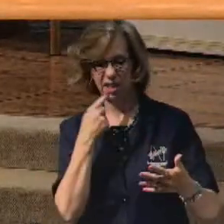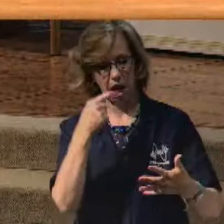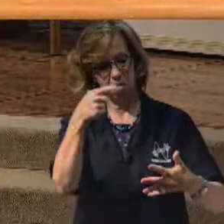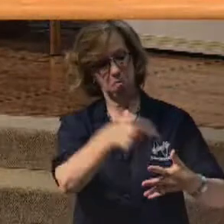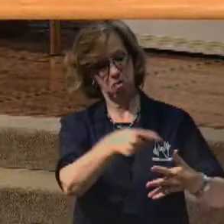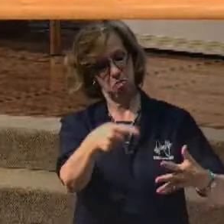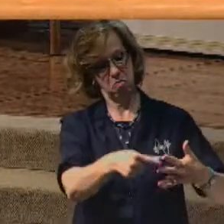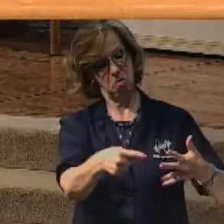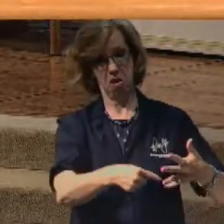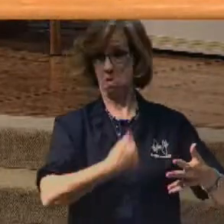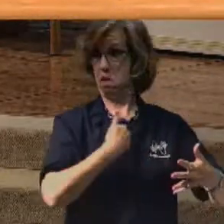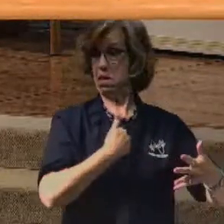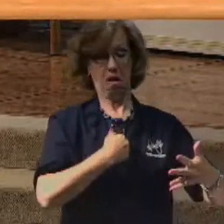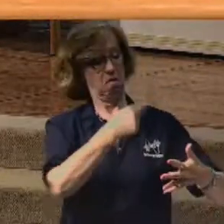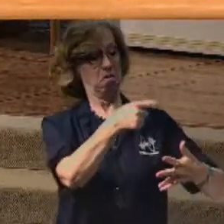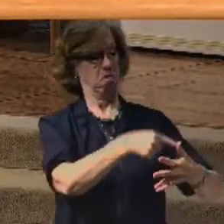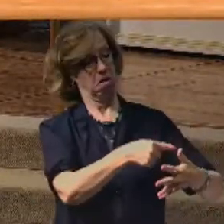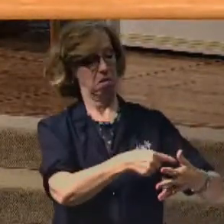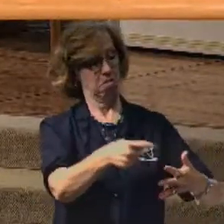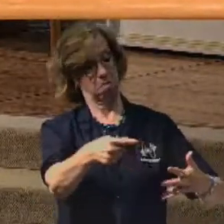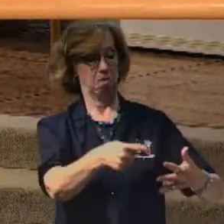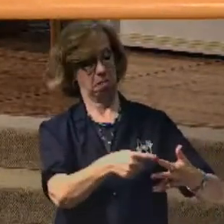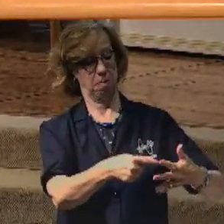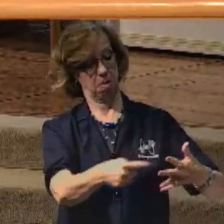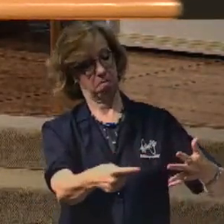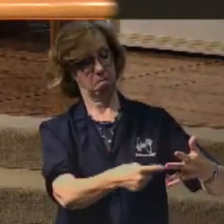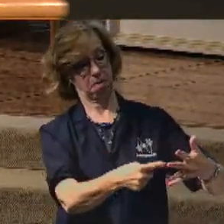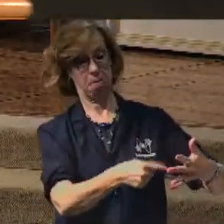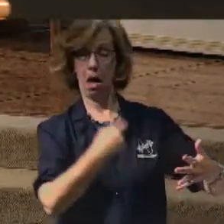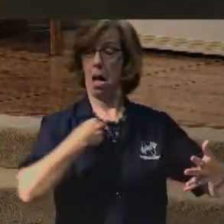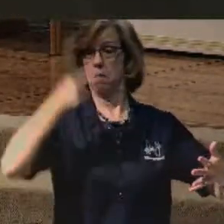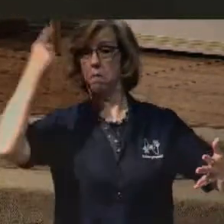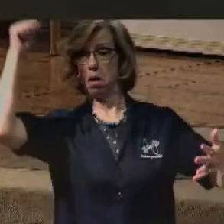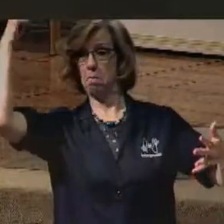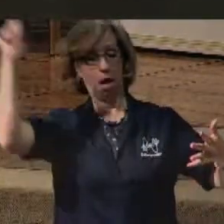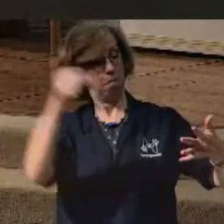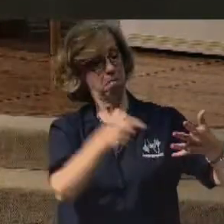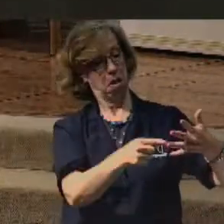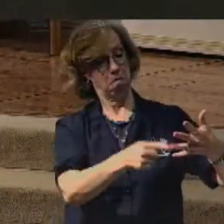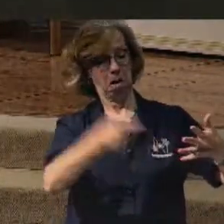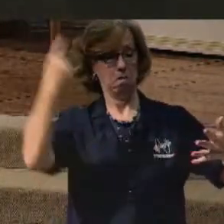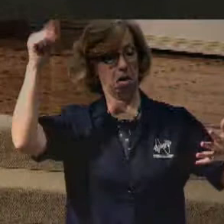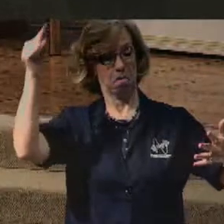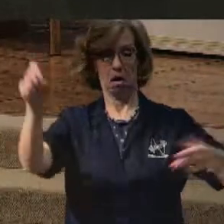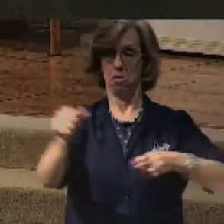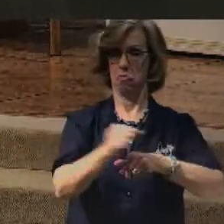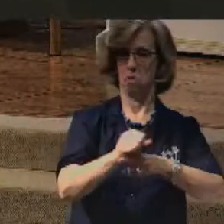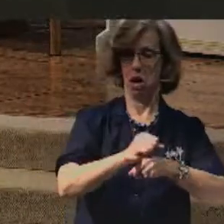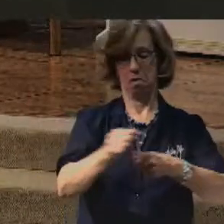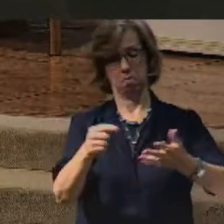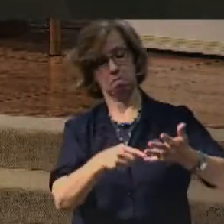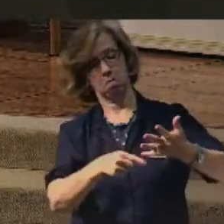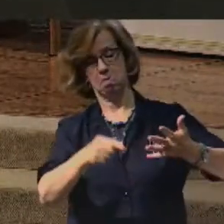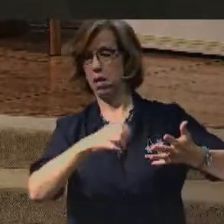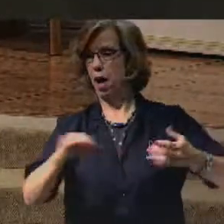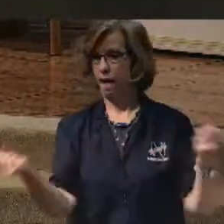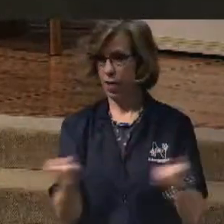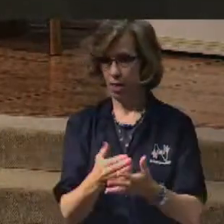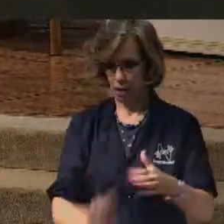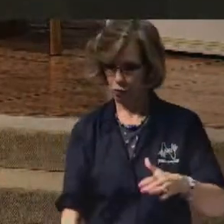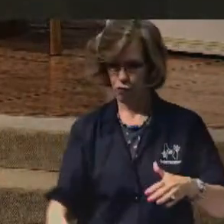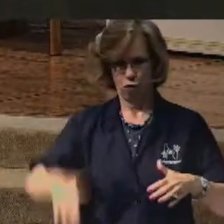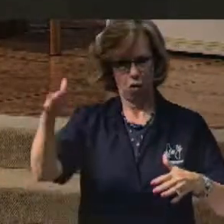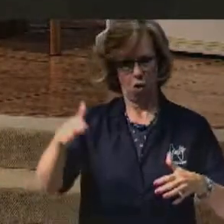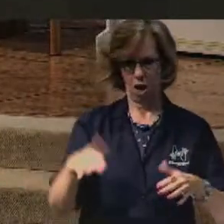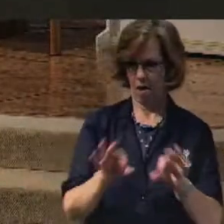list. He said, I'm a Pharisee of the Pharisees. He went on about his training and all that kind of thing, and his upbringing and his